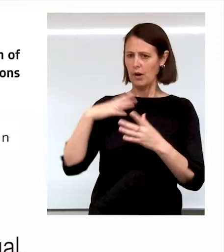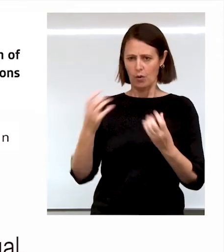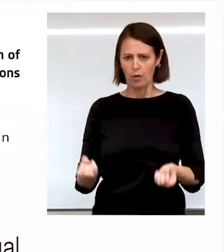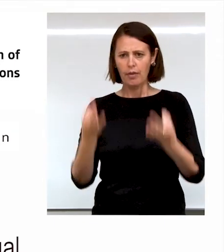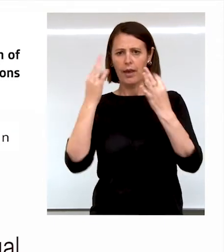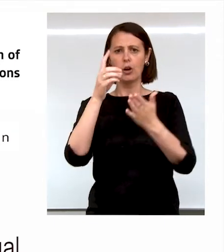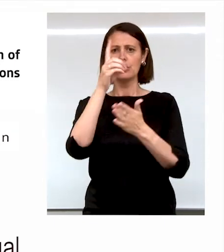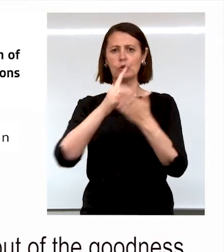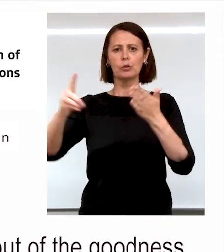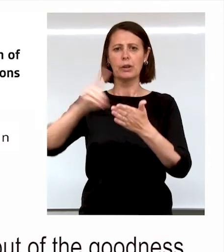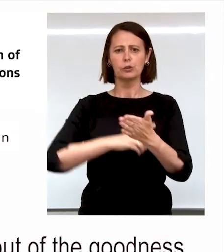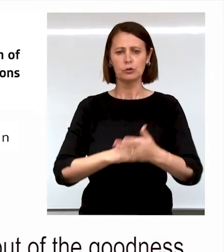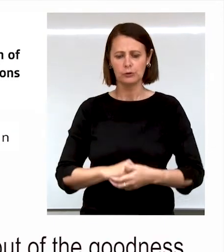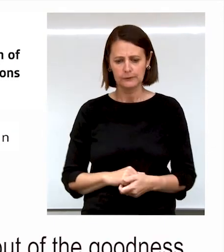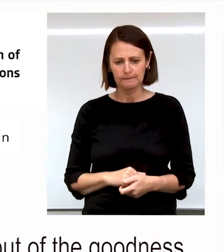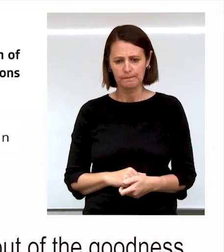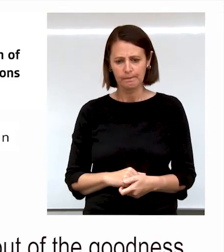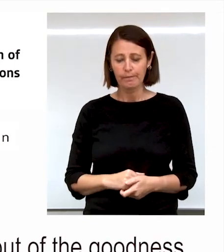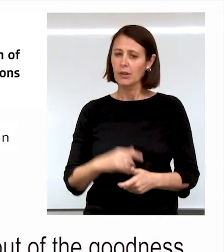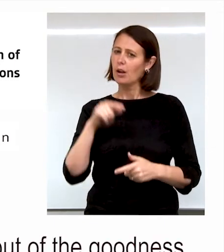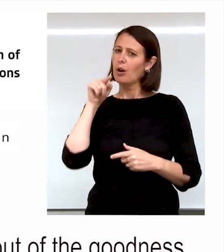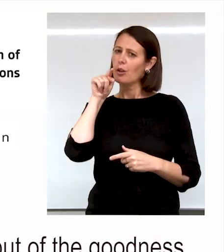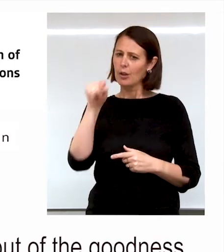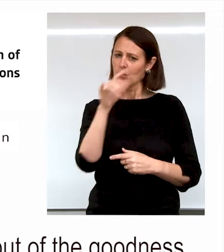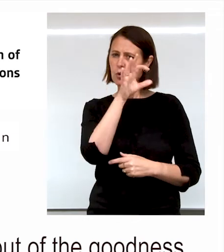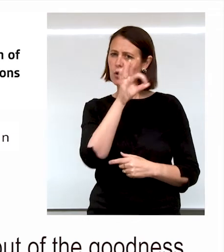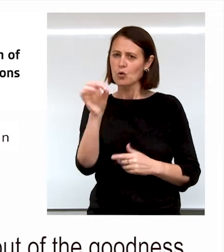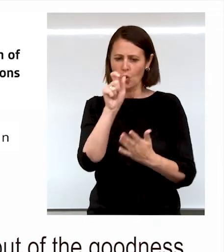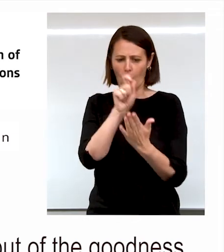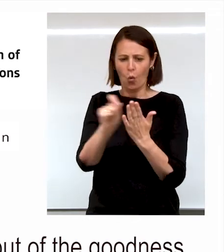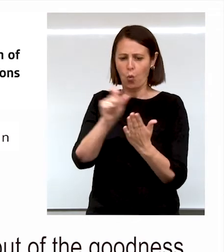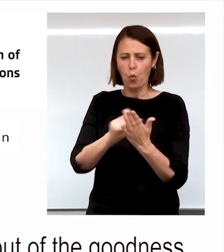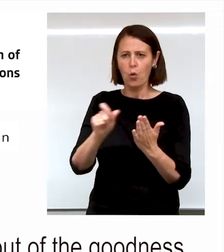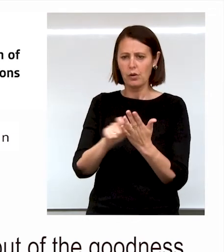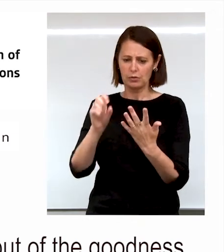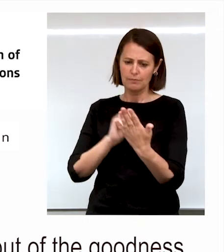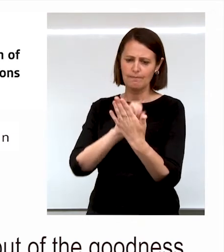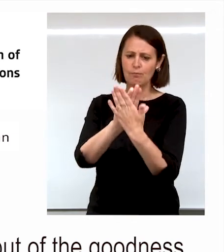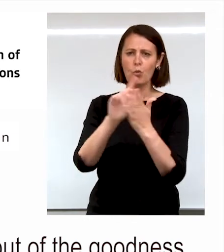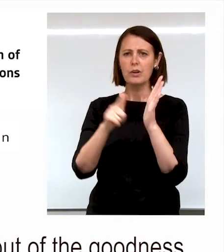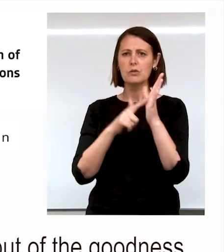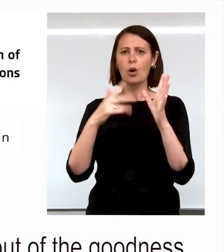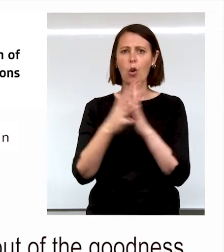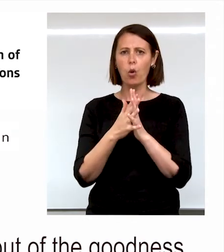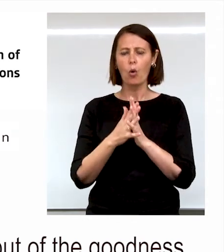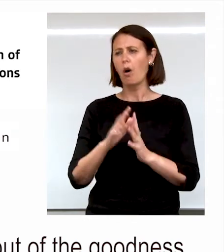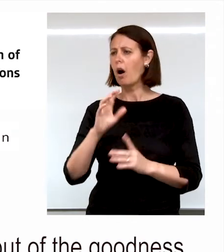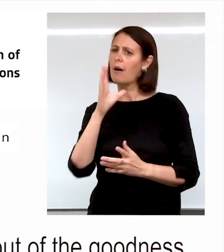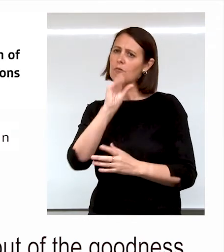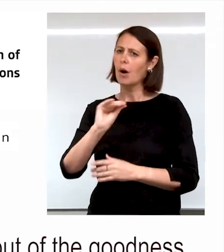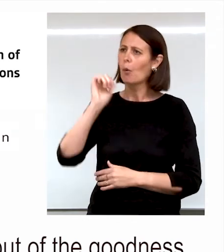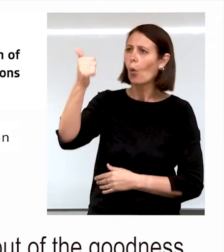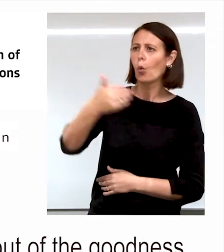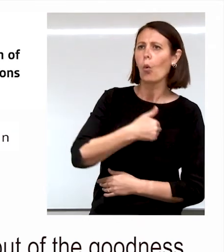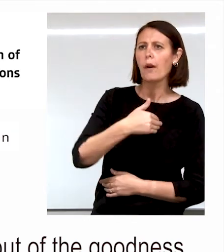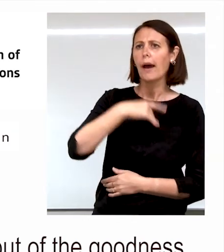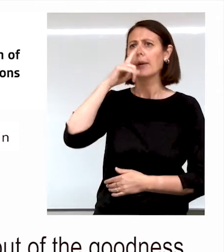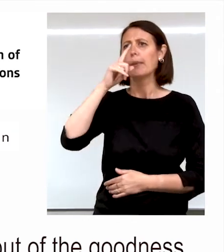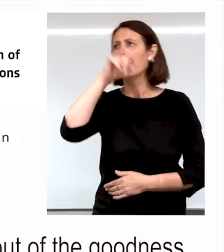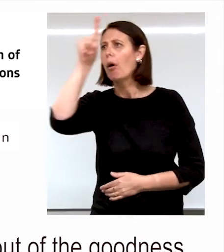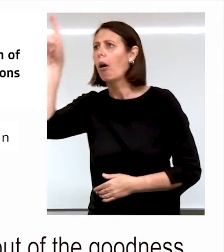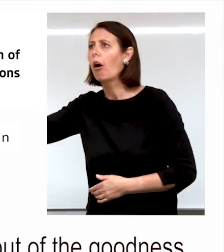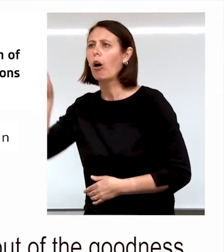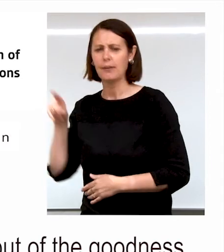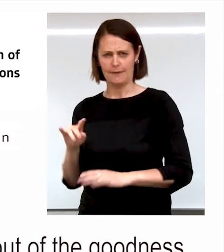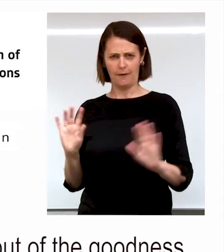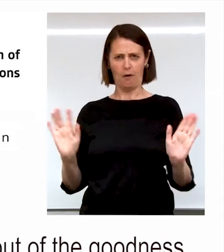discrimination. Those were not words written into law out of the goodness of the hearts of